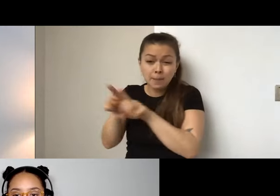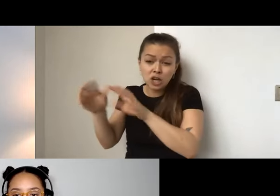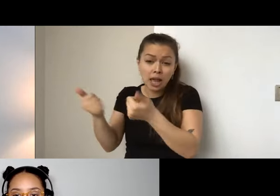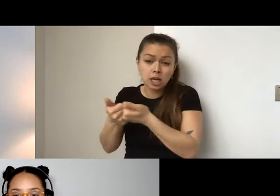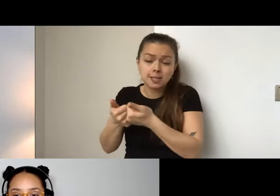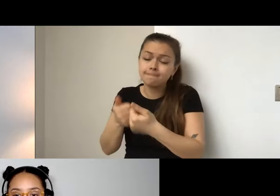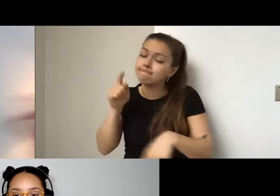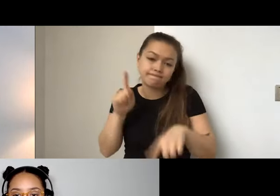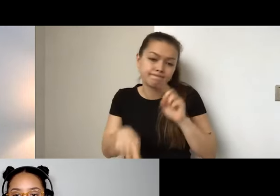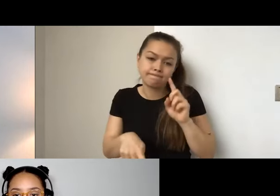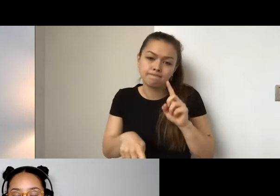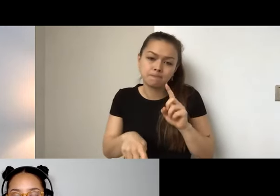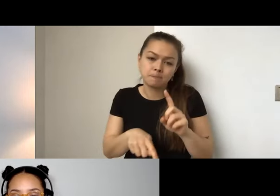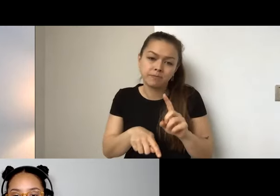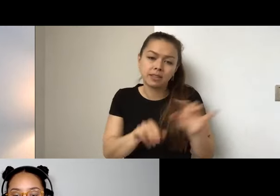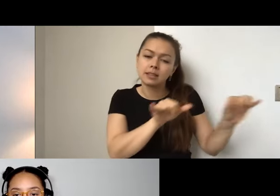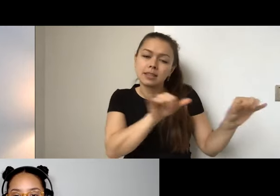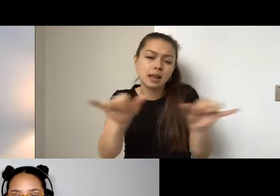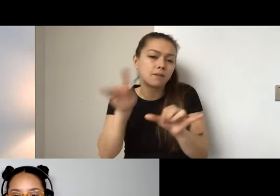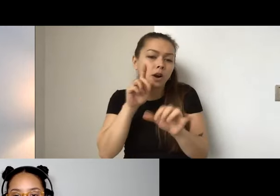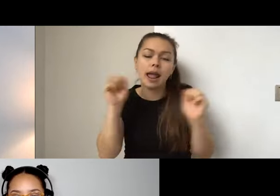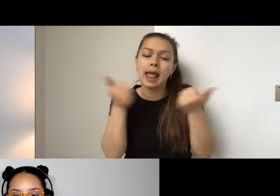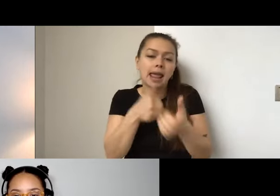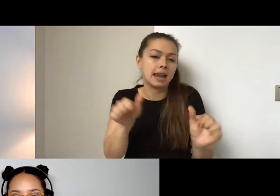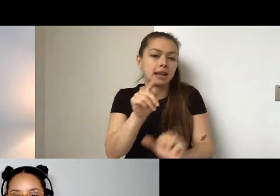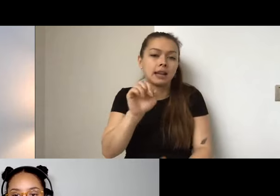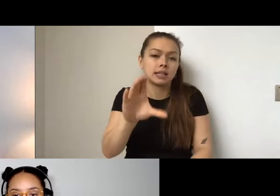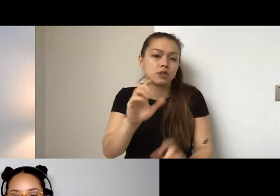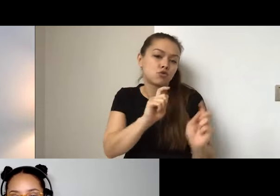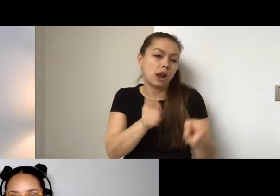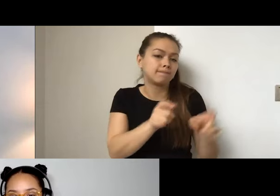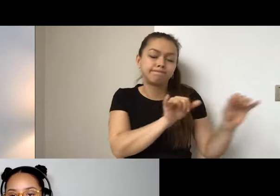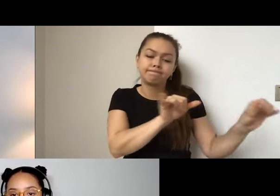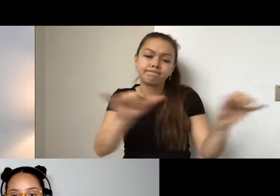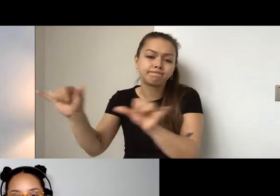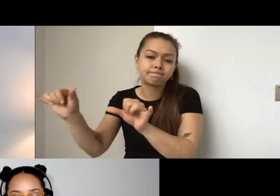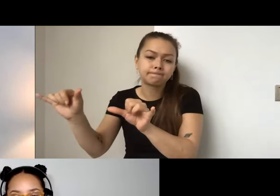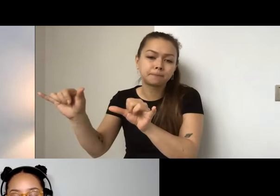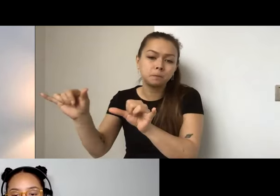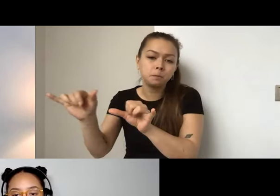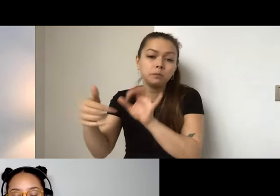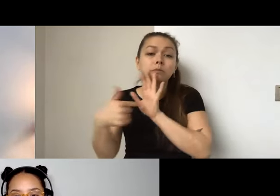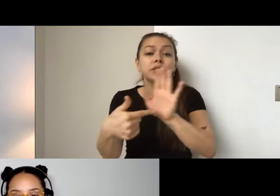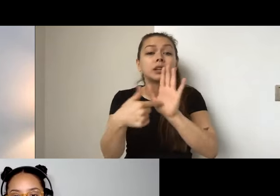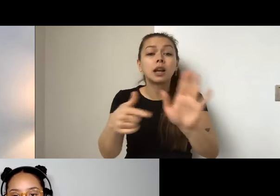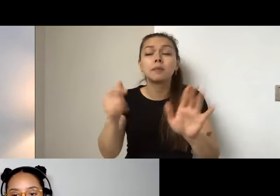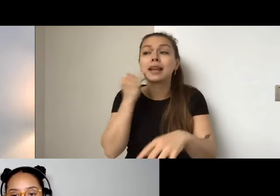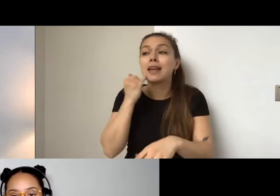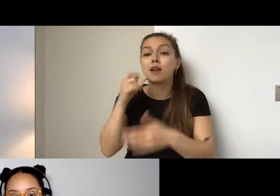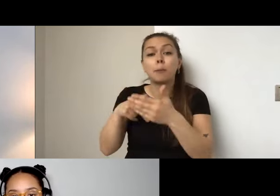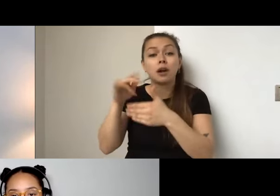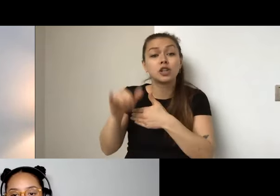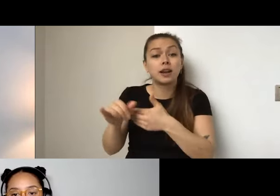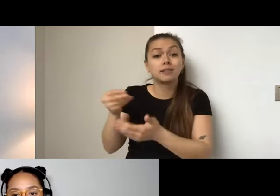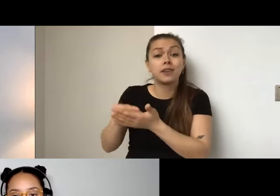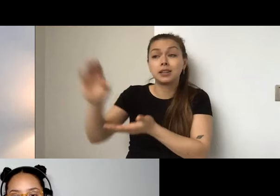TAC grants. If you receive, um, project funding through open door, for example, to create, um,